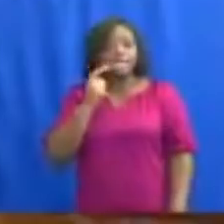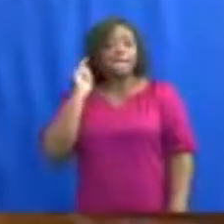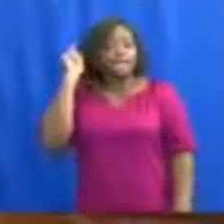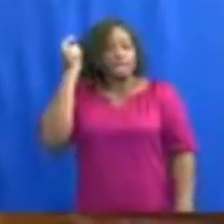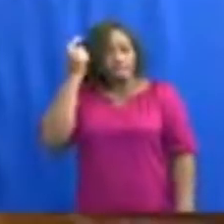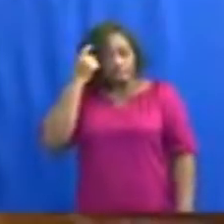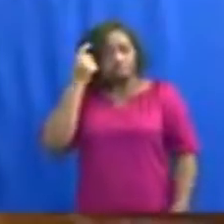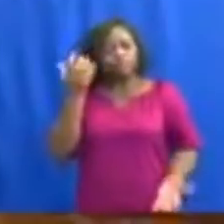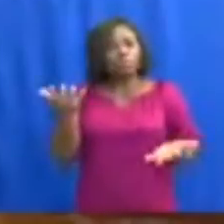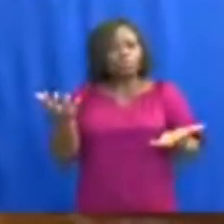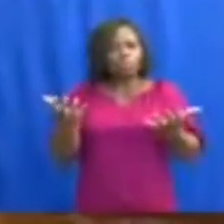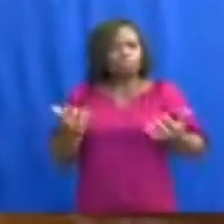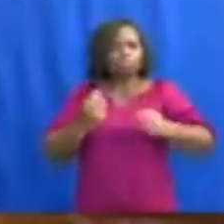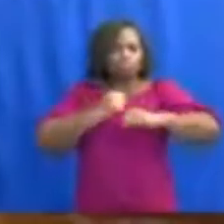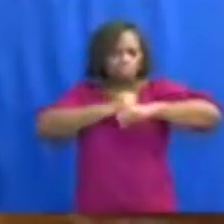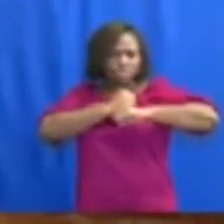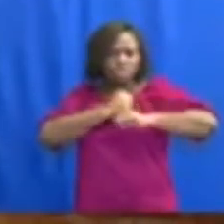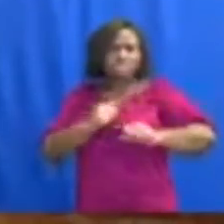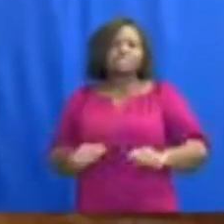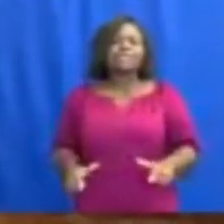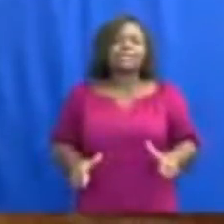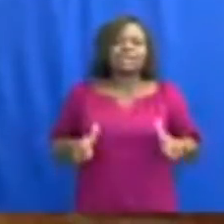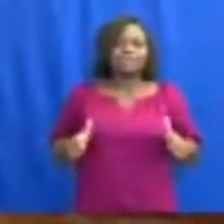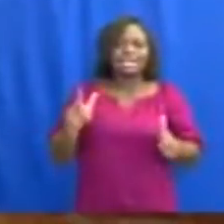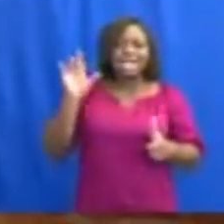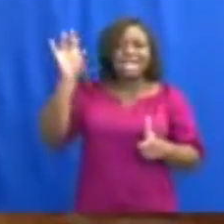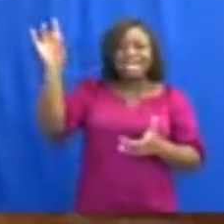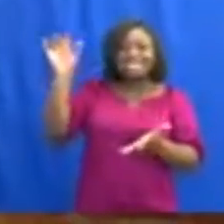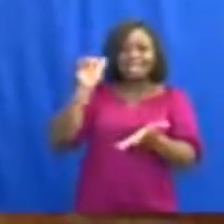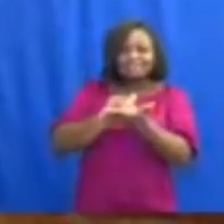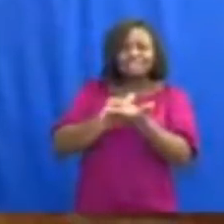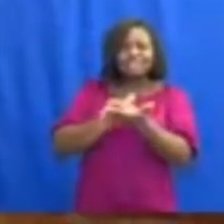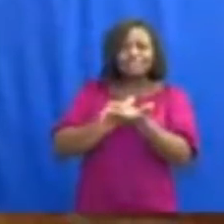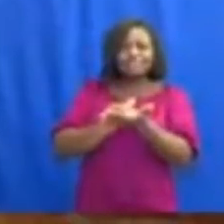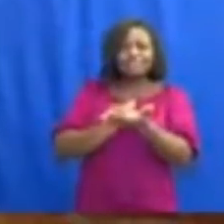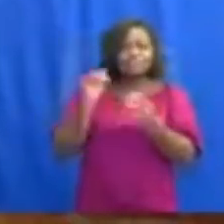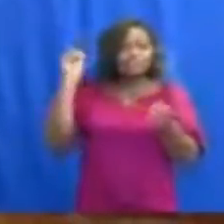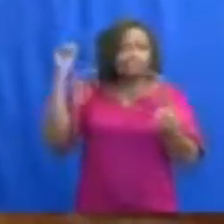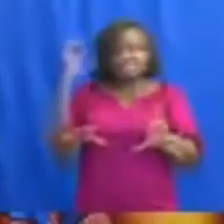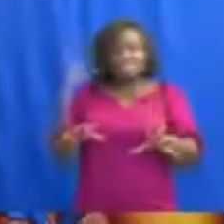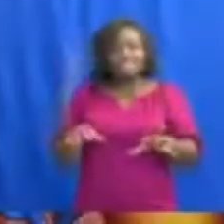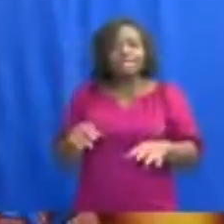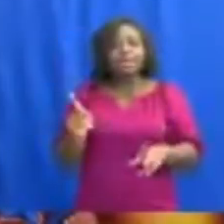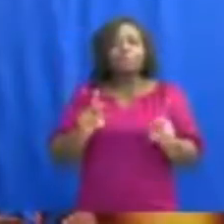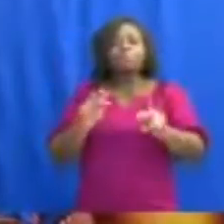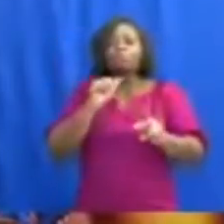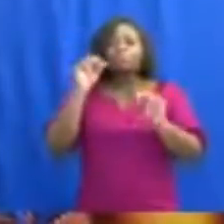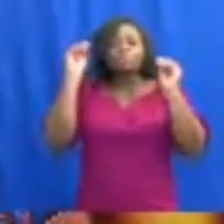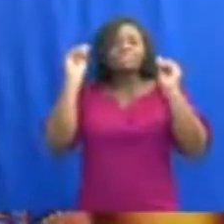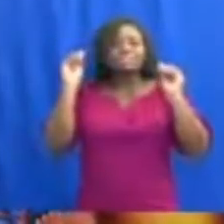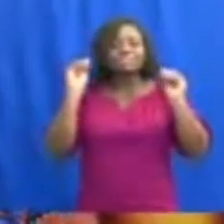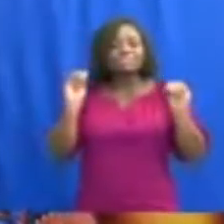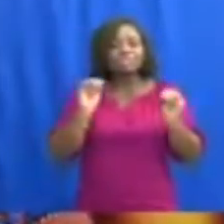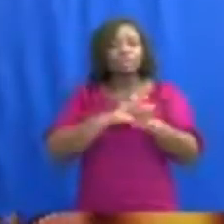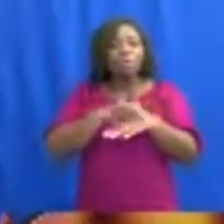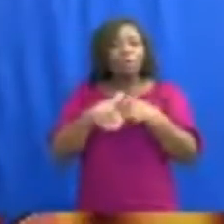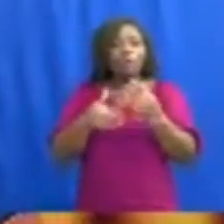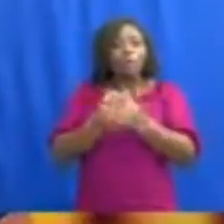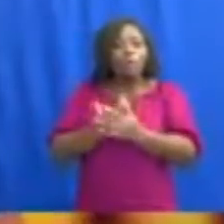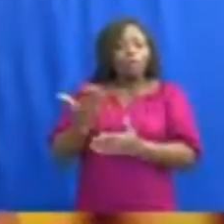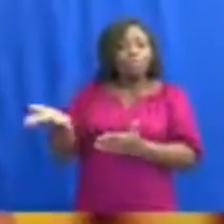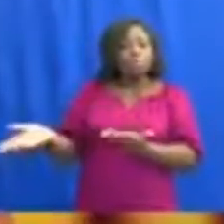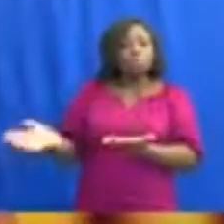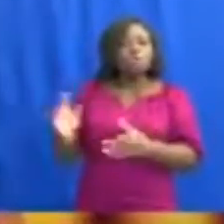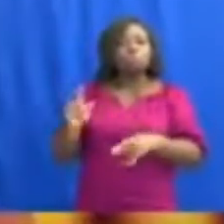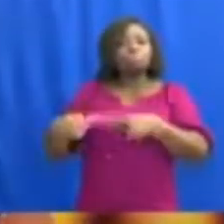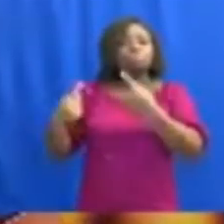to protect the lives of the 800,000 students, teachers, and non-teaching staff who will be returning